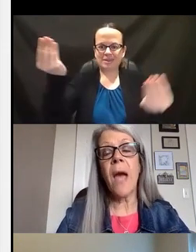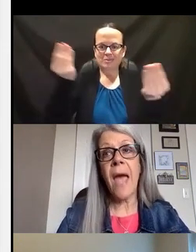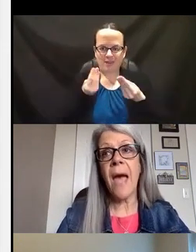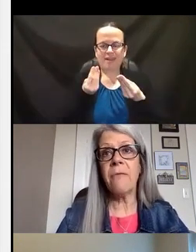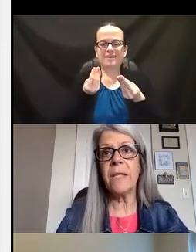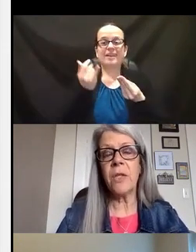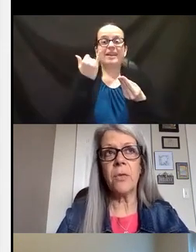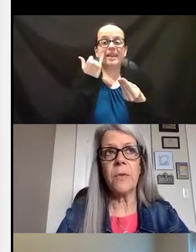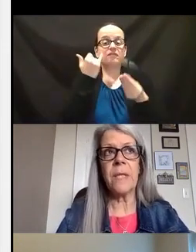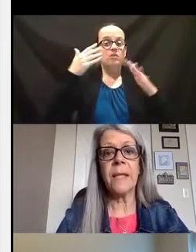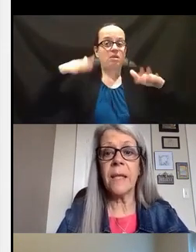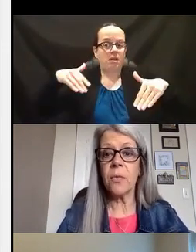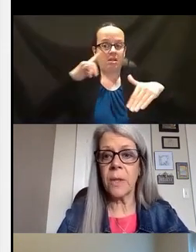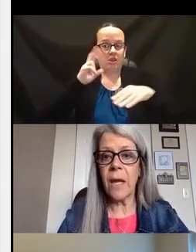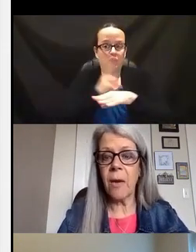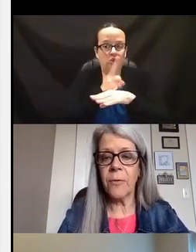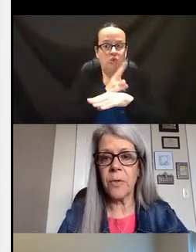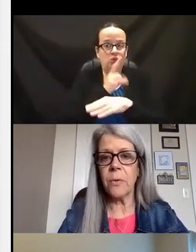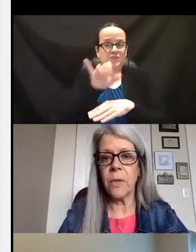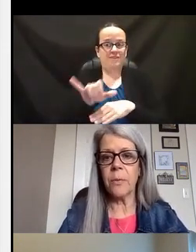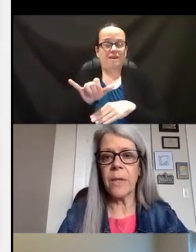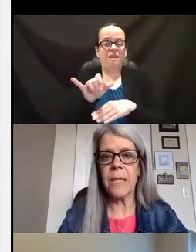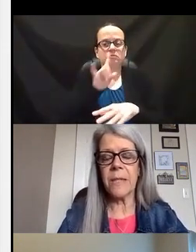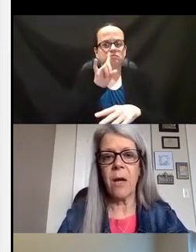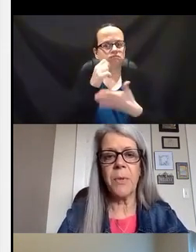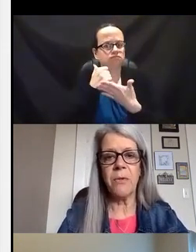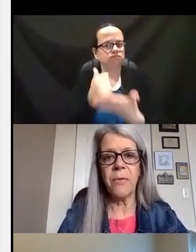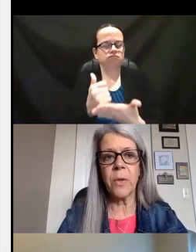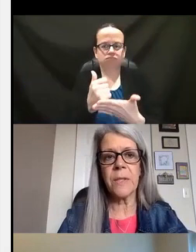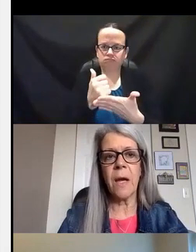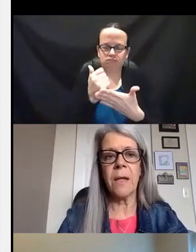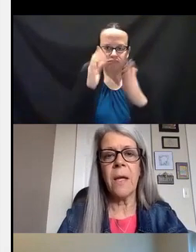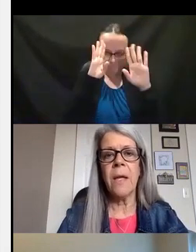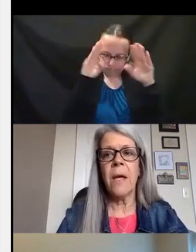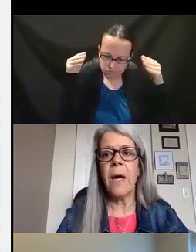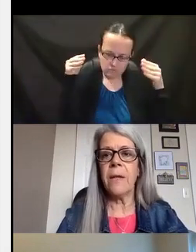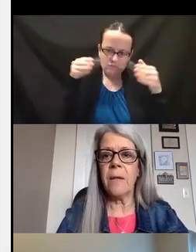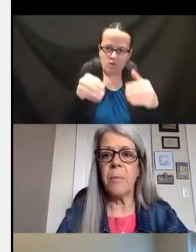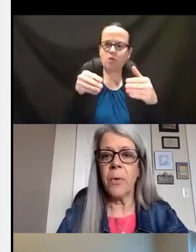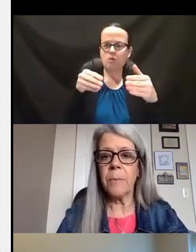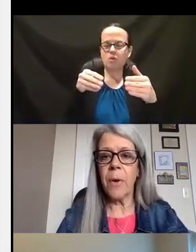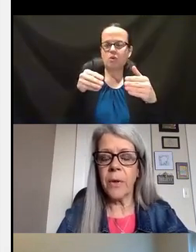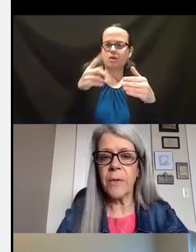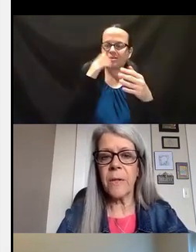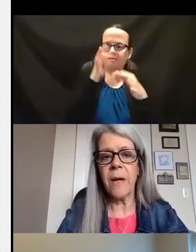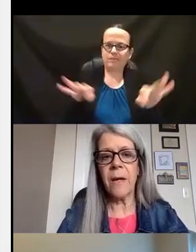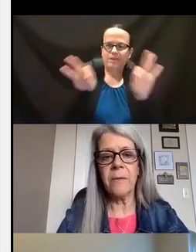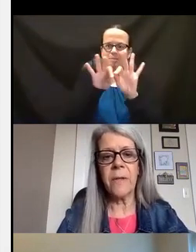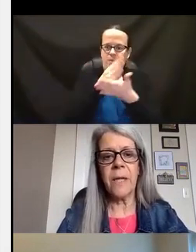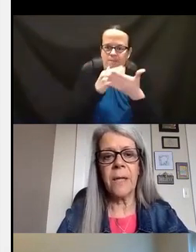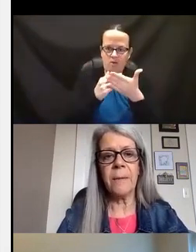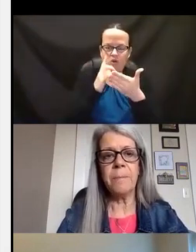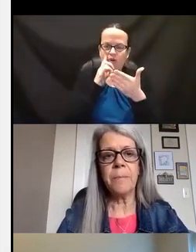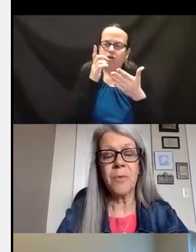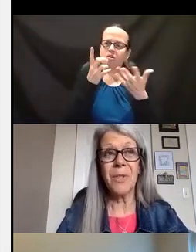that if you haven't used that, that's a really helpful tool. It really does help you to focus on the important parts of